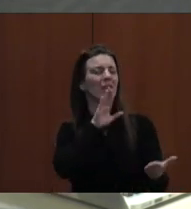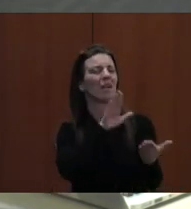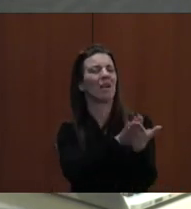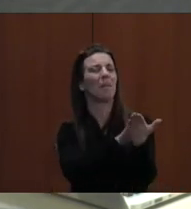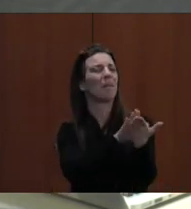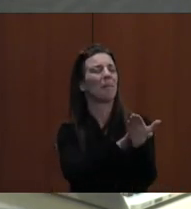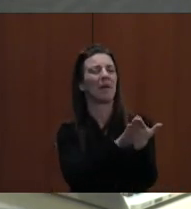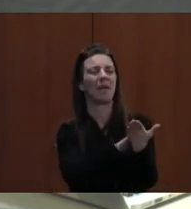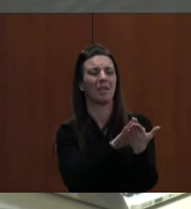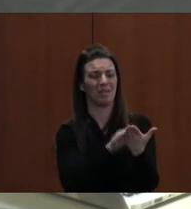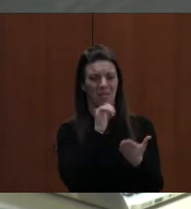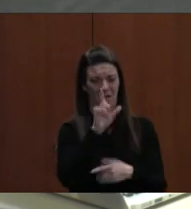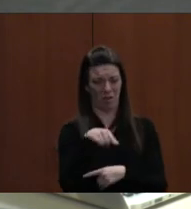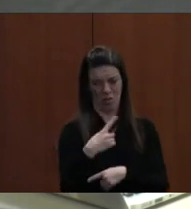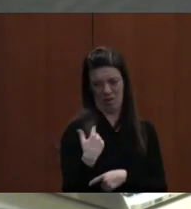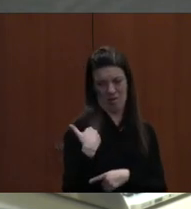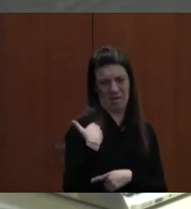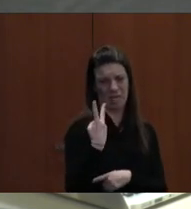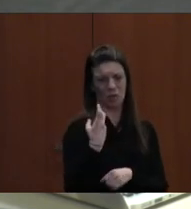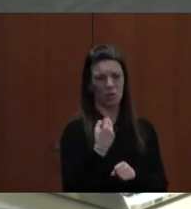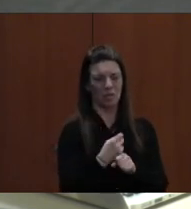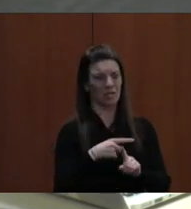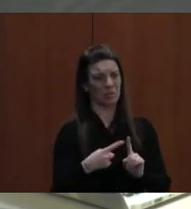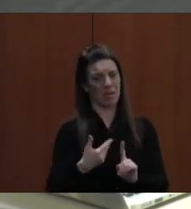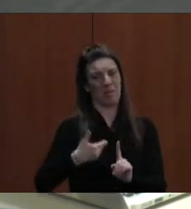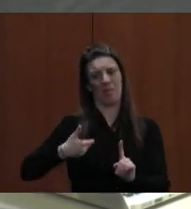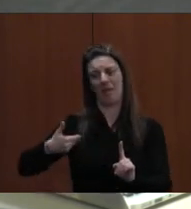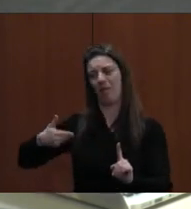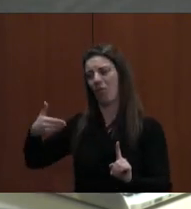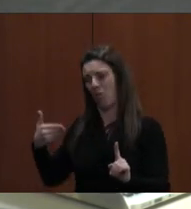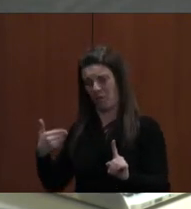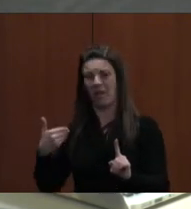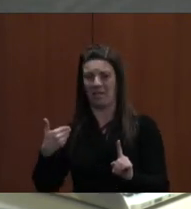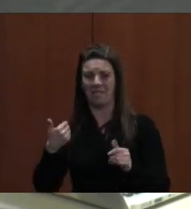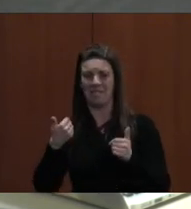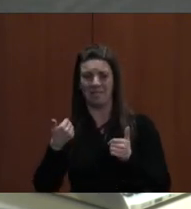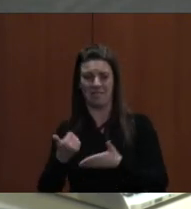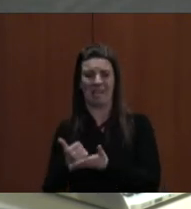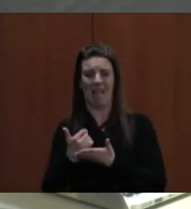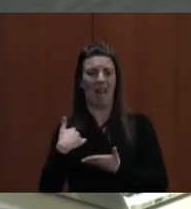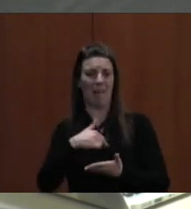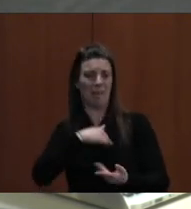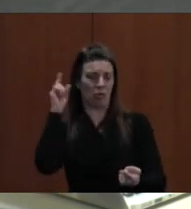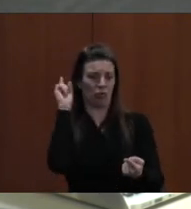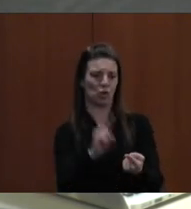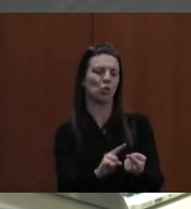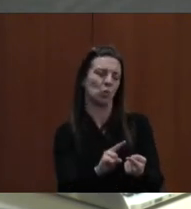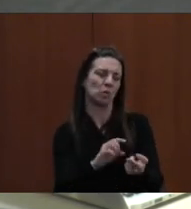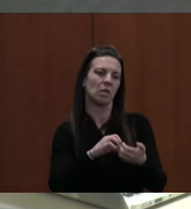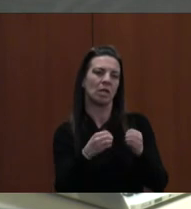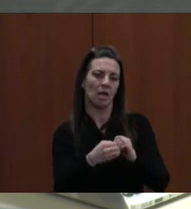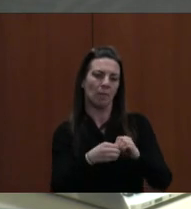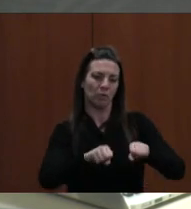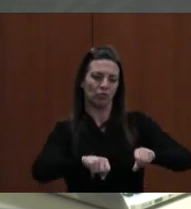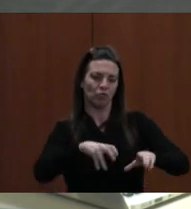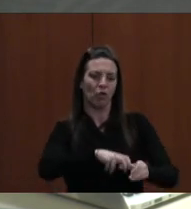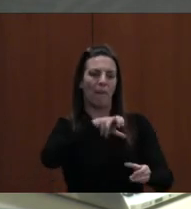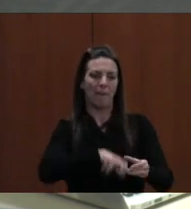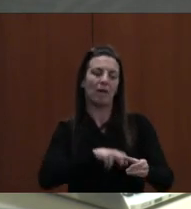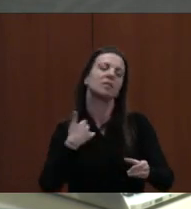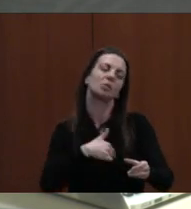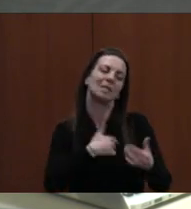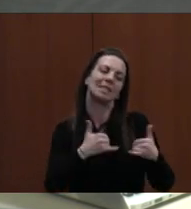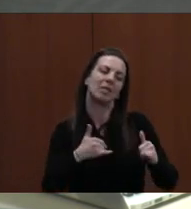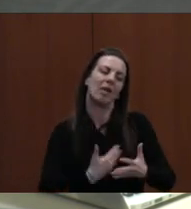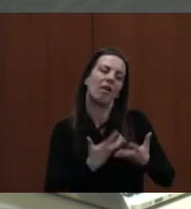the past two years, but the work that they've done prior to that to reduce this rate. We obviously still have more work to do. We'd like to see that